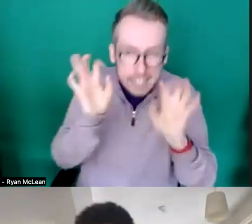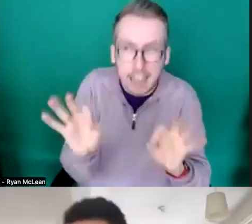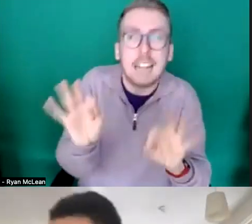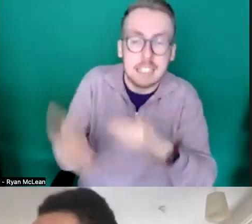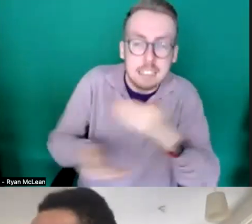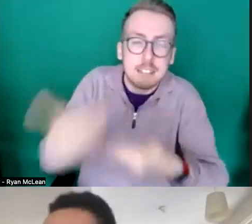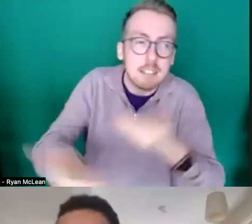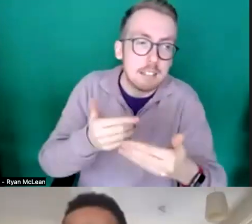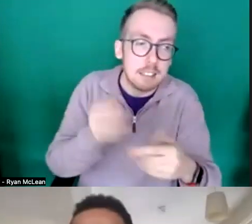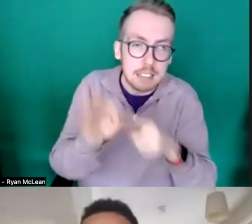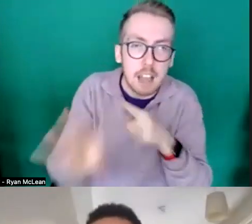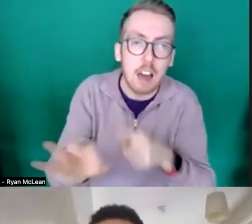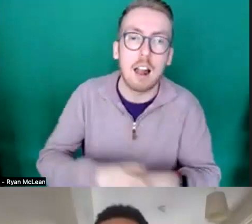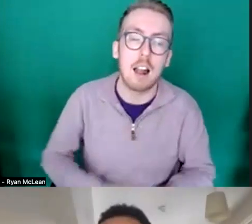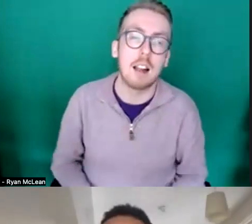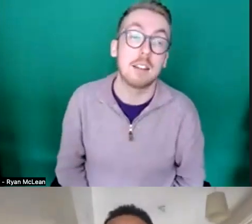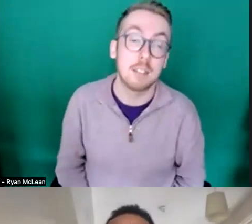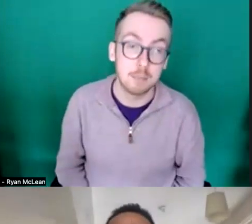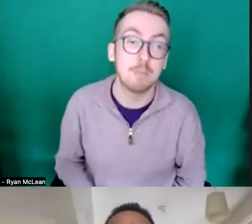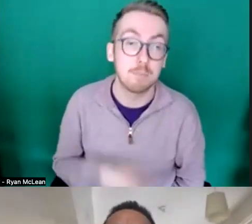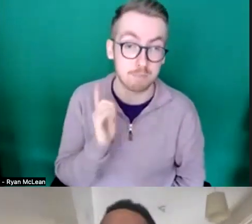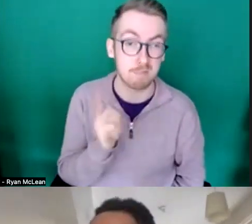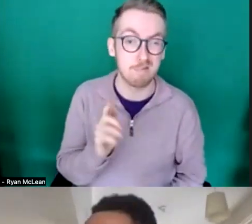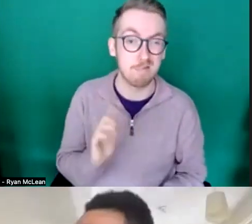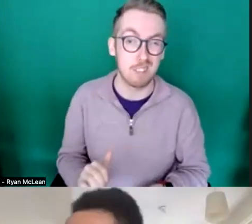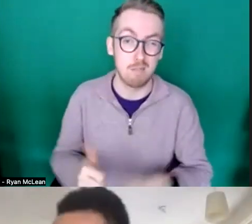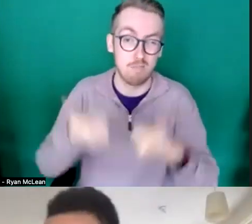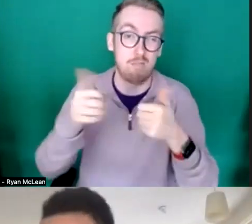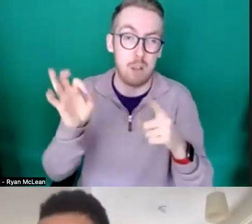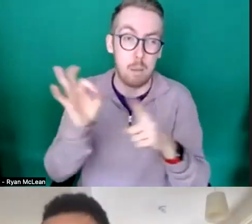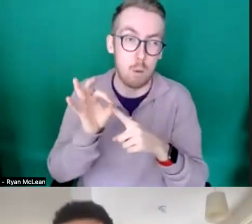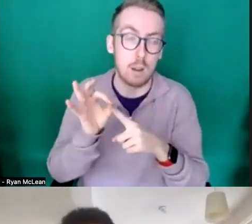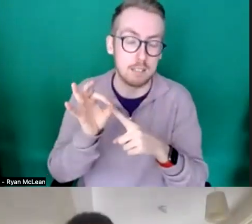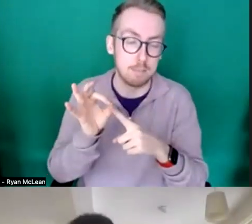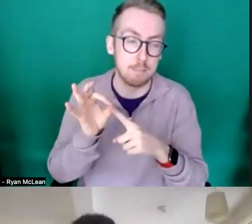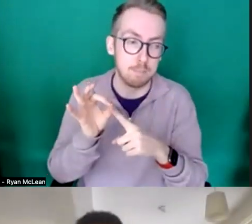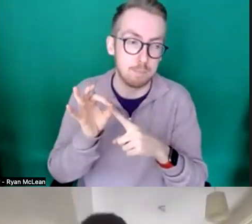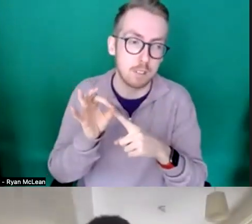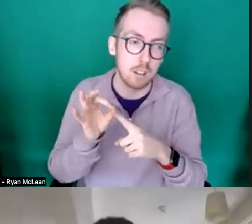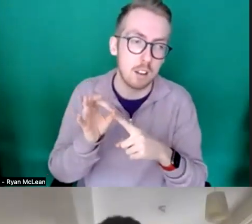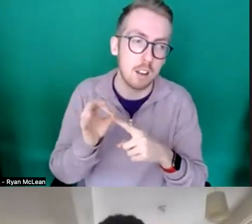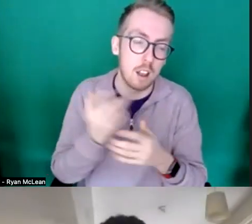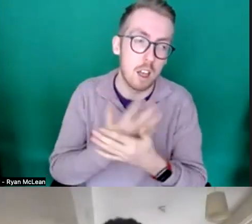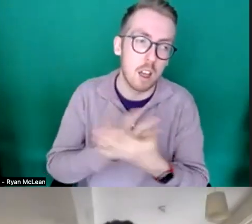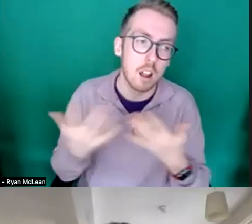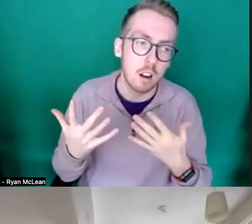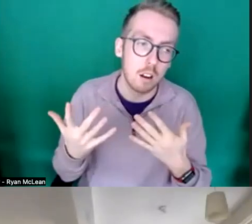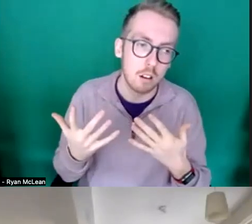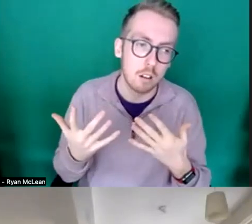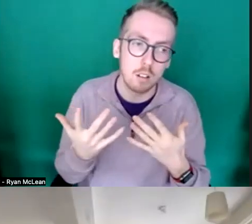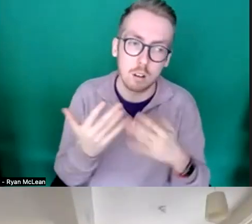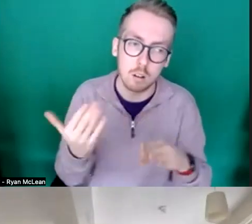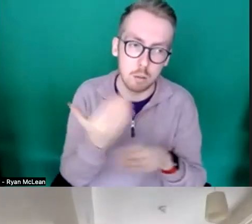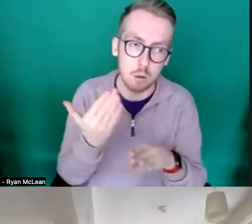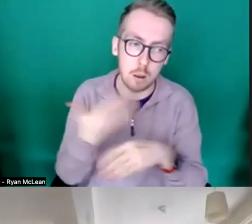um absolutely and i think clive raises a really good point there which is that um a lot of the kind of work that gets